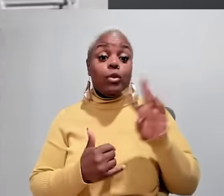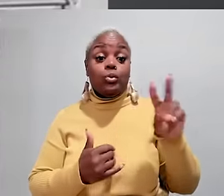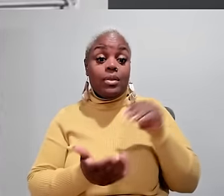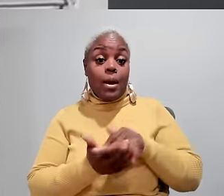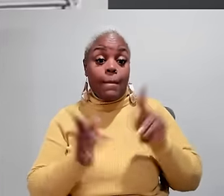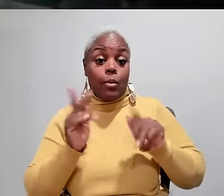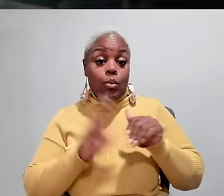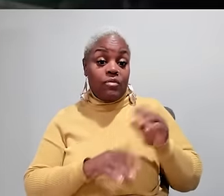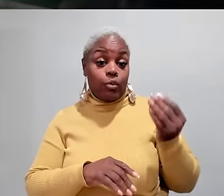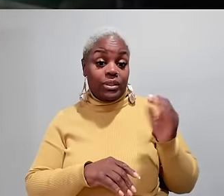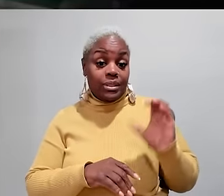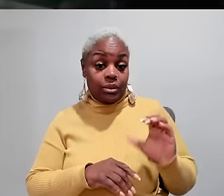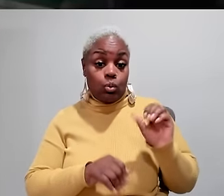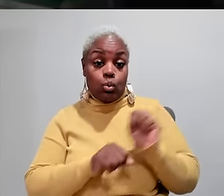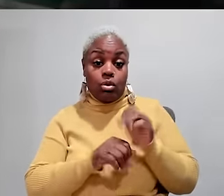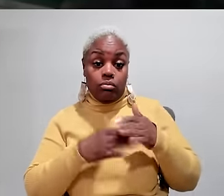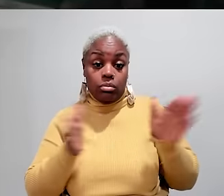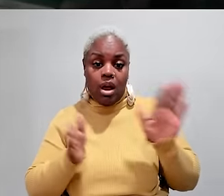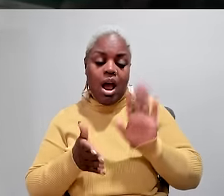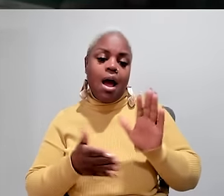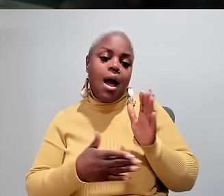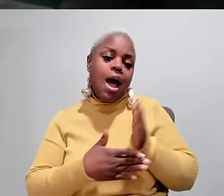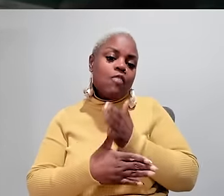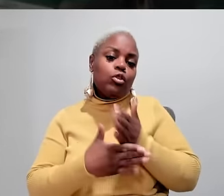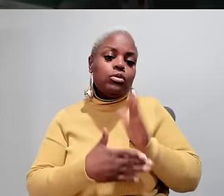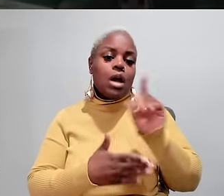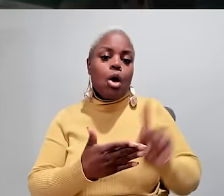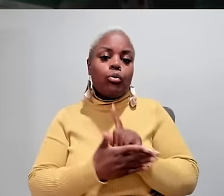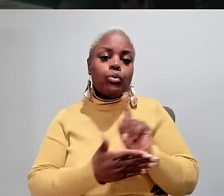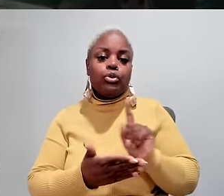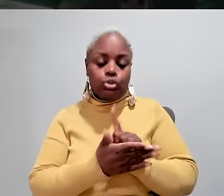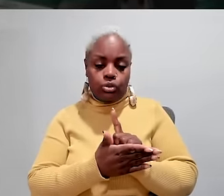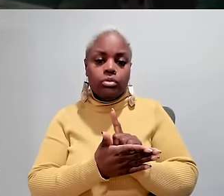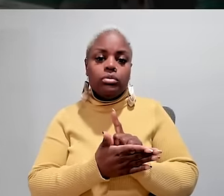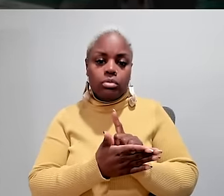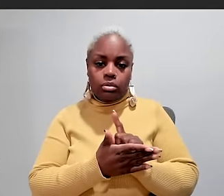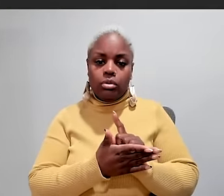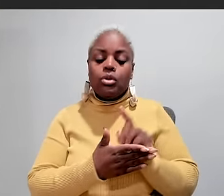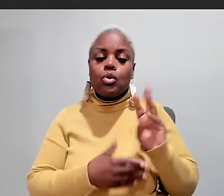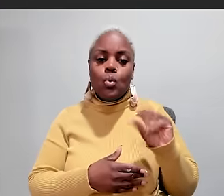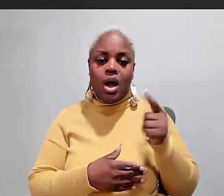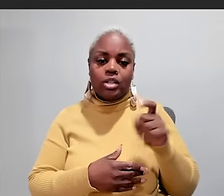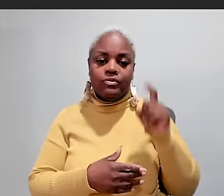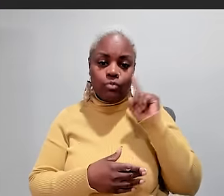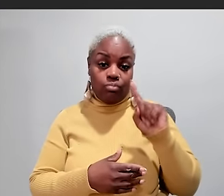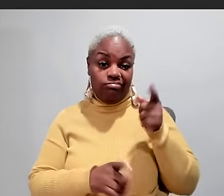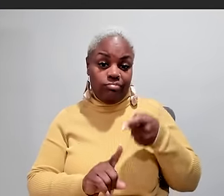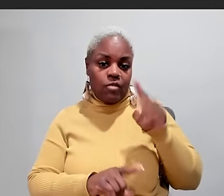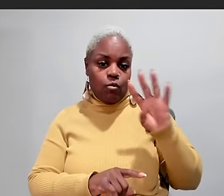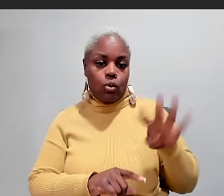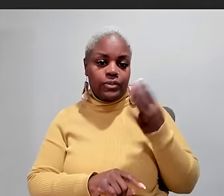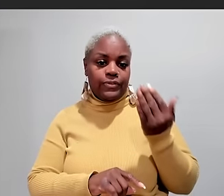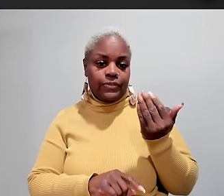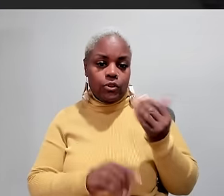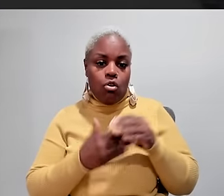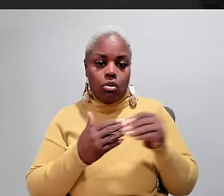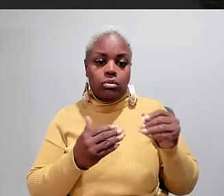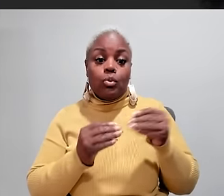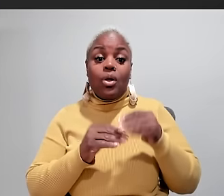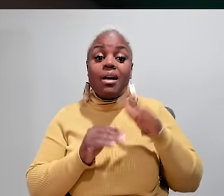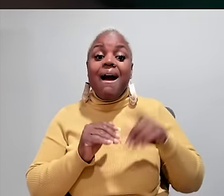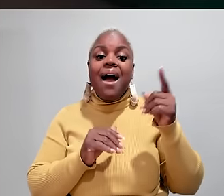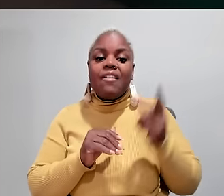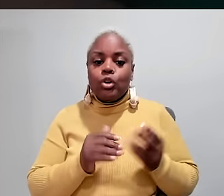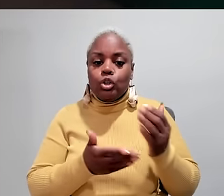jobs. There are now some 42,000 people in 14C work nationwide. The average